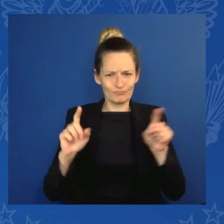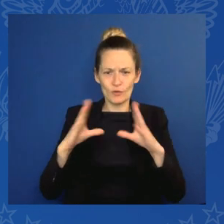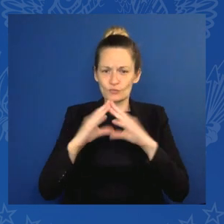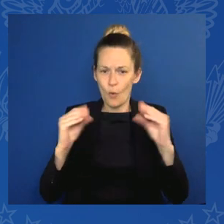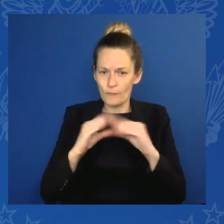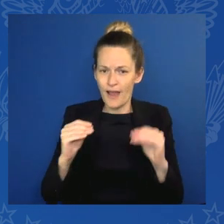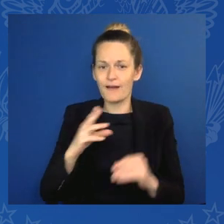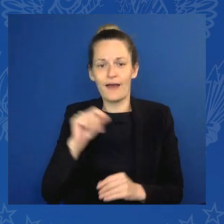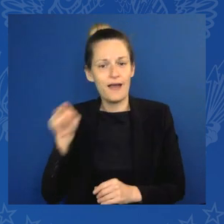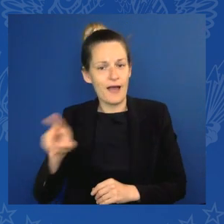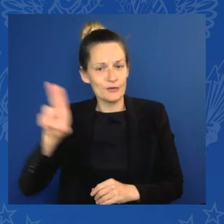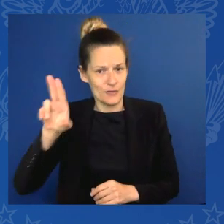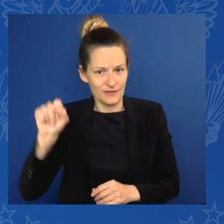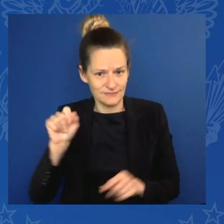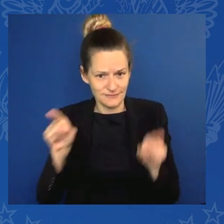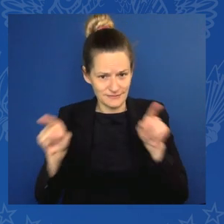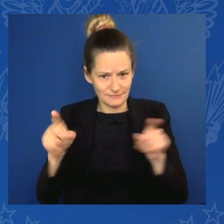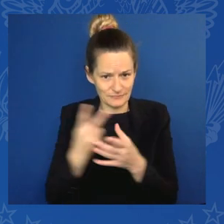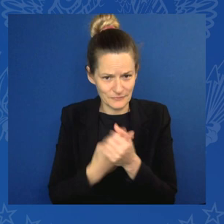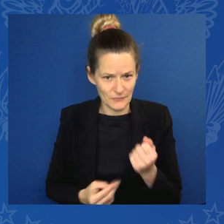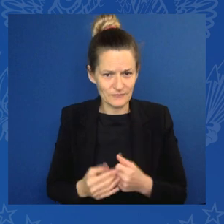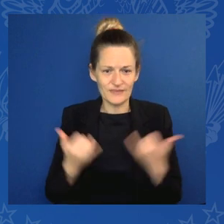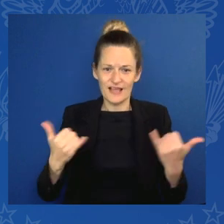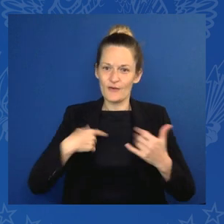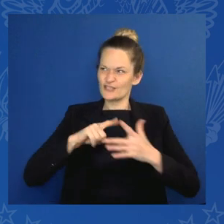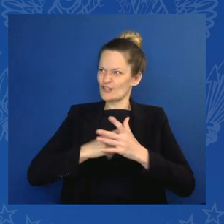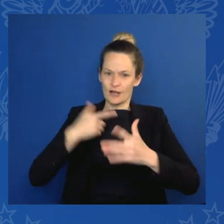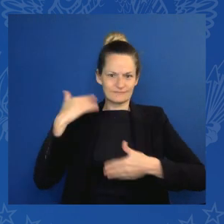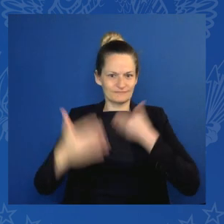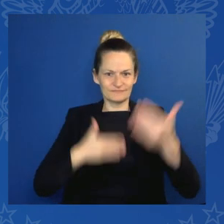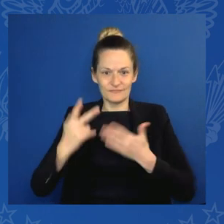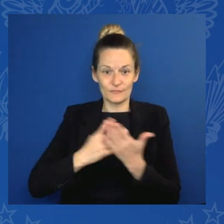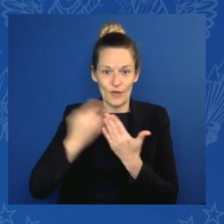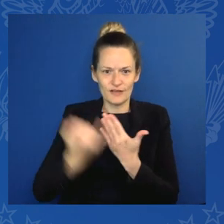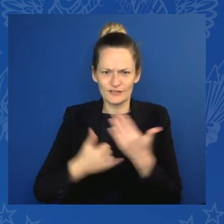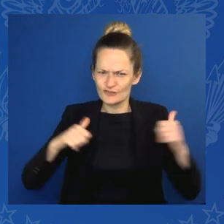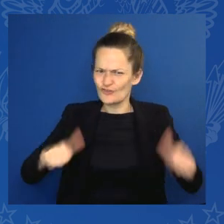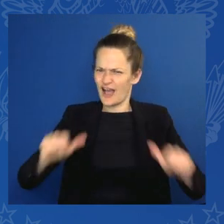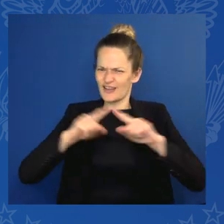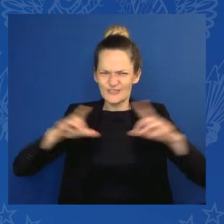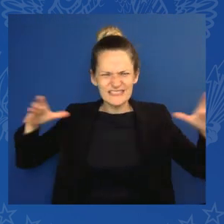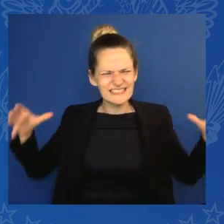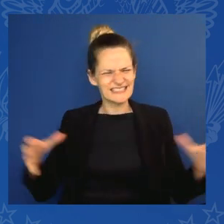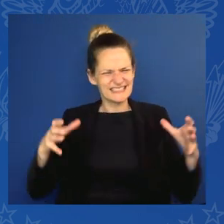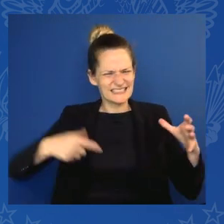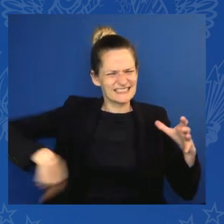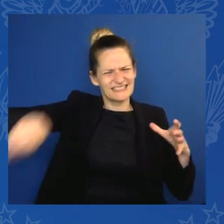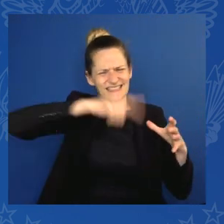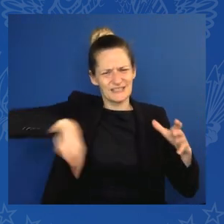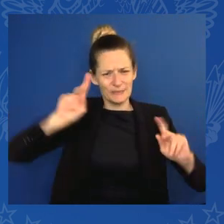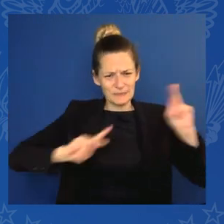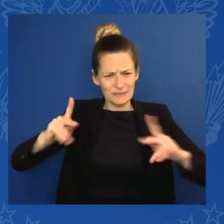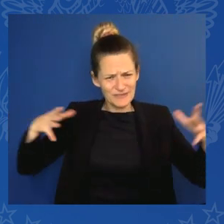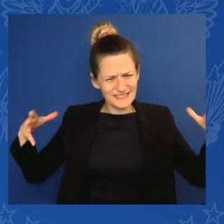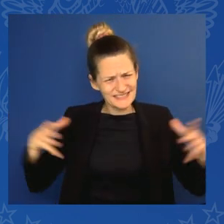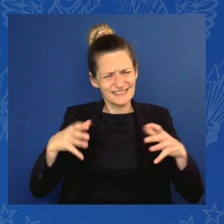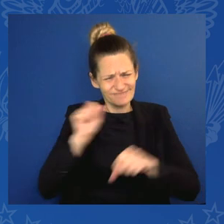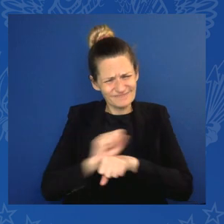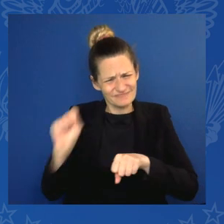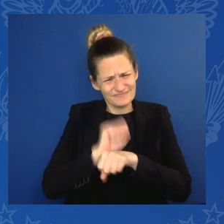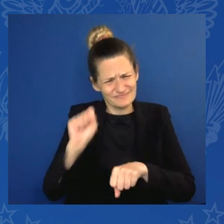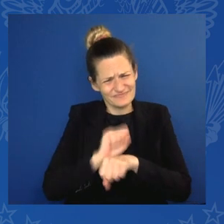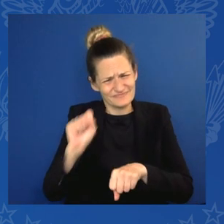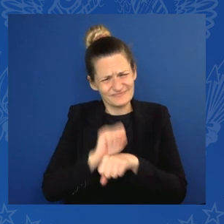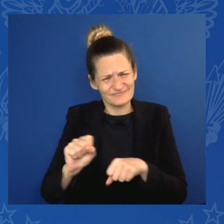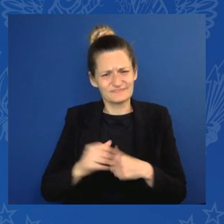to work together, all of us, to lead efforts — to lead U.S. efforts, in my case. Appointed — I appointed Amos